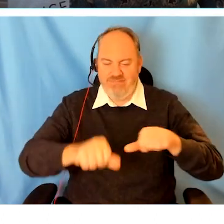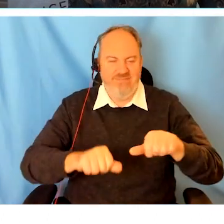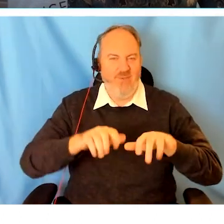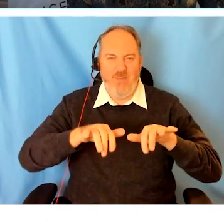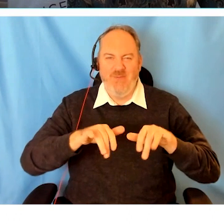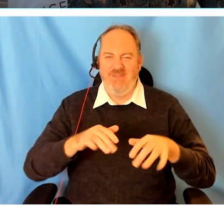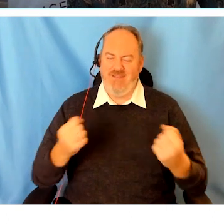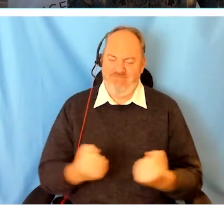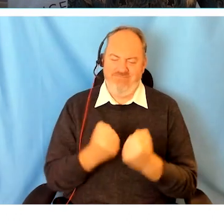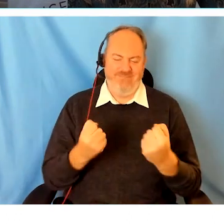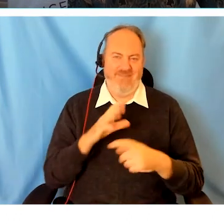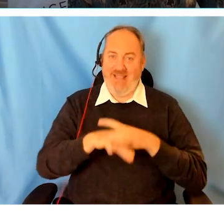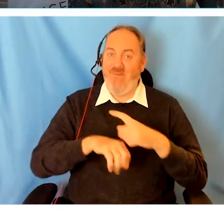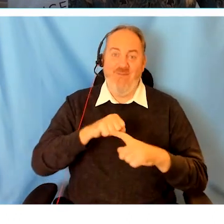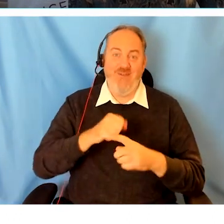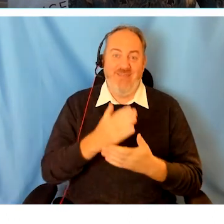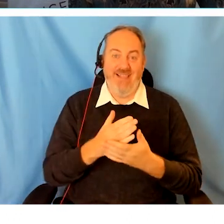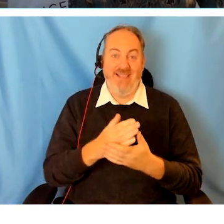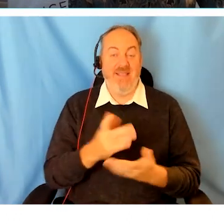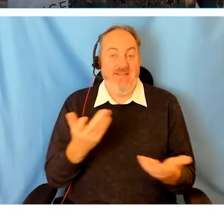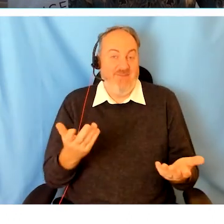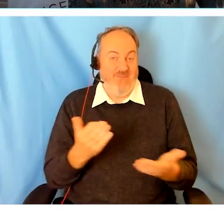development. And I challenge you to name one.